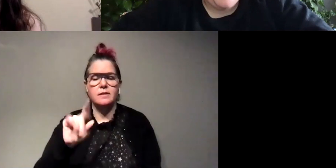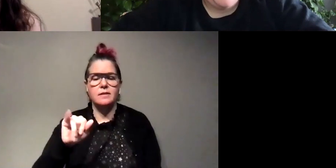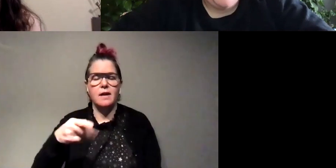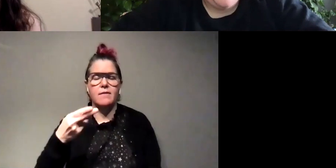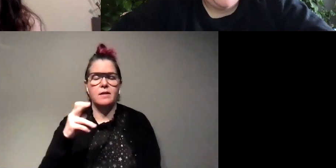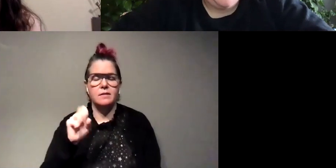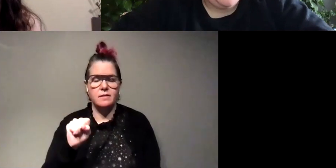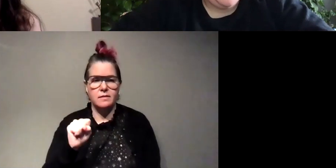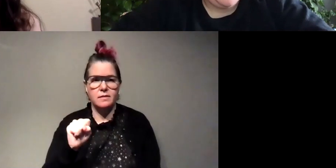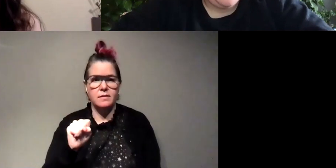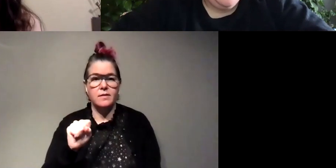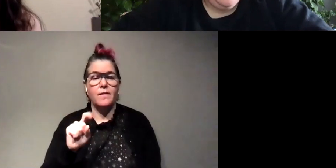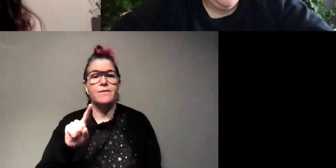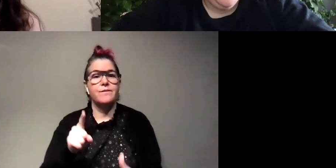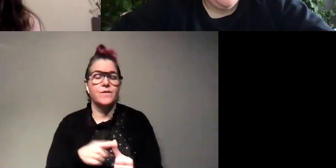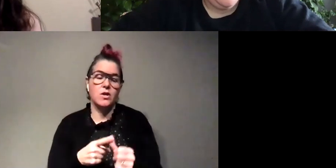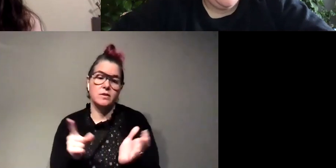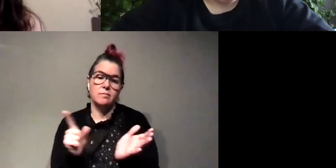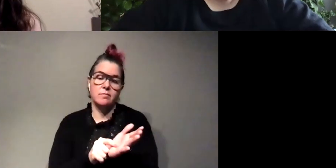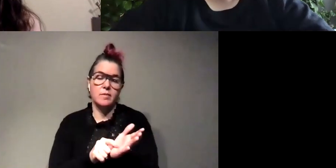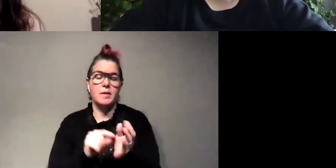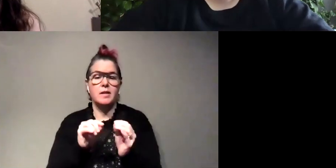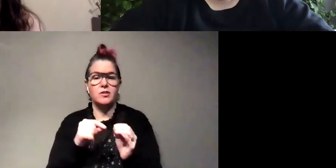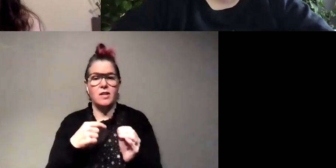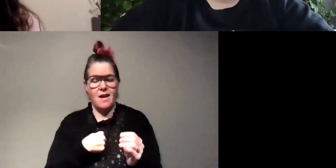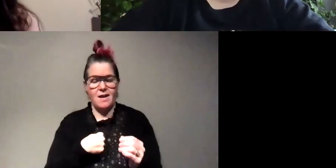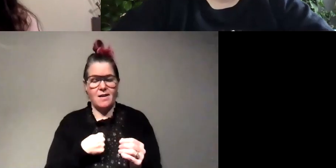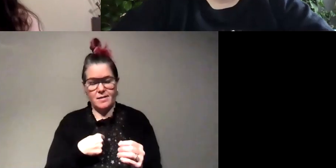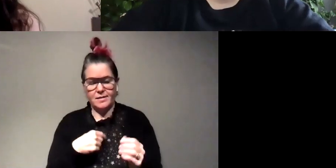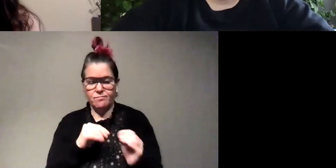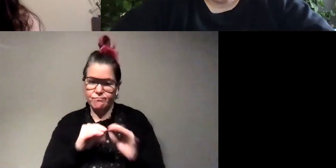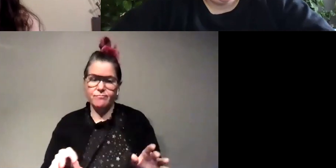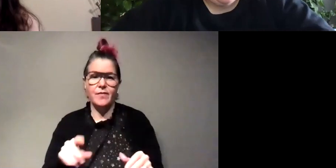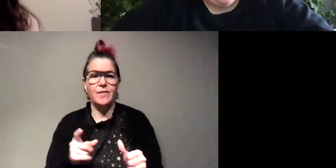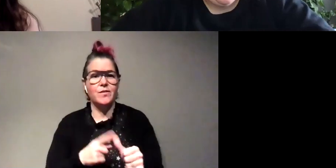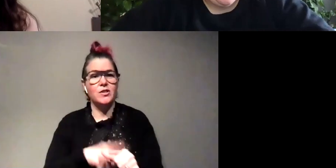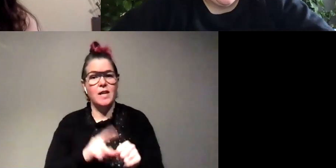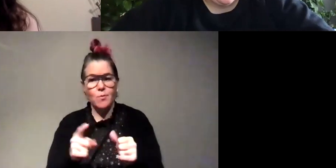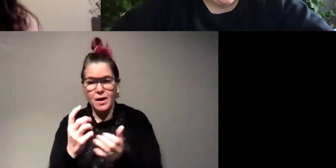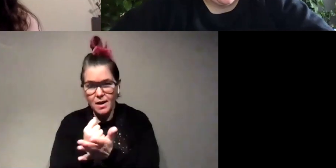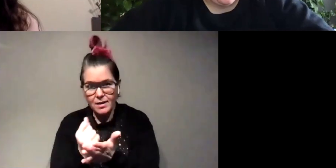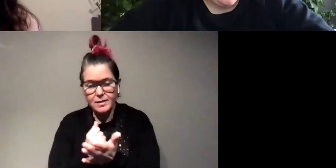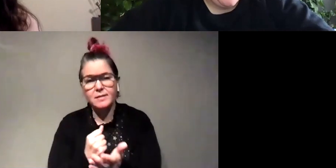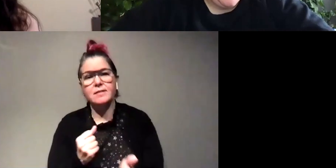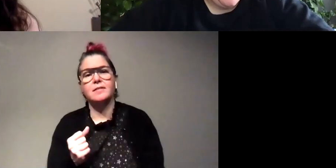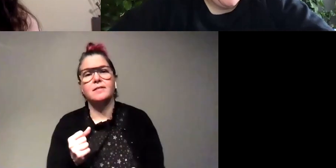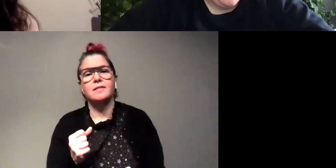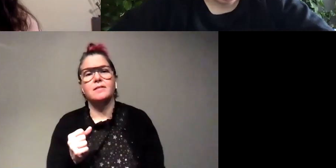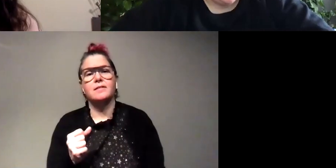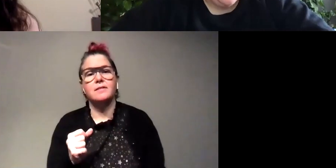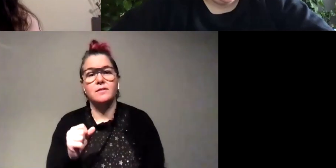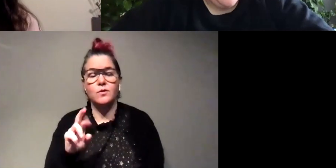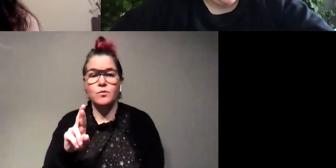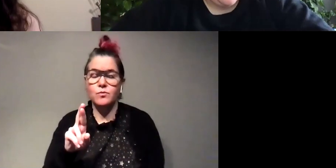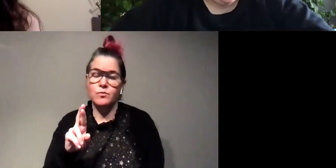the first publication i've ever had so the first time i got to go collecting i went collecting in rwanda